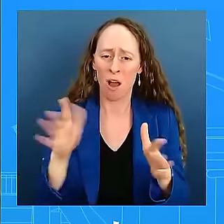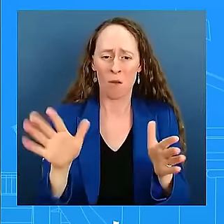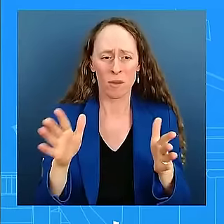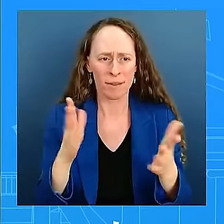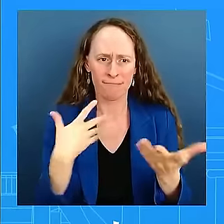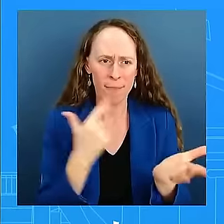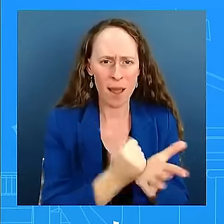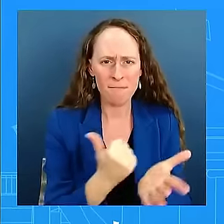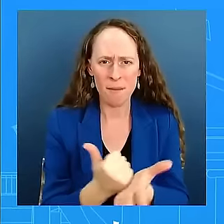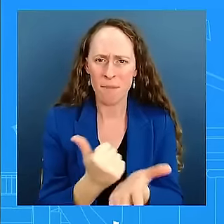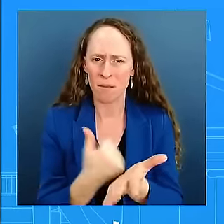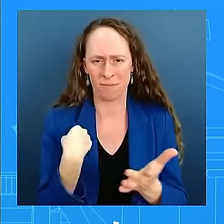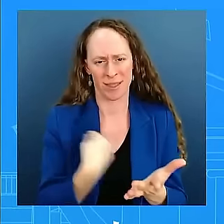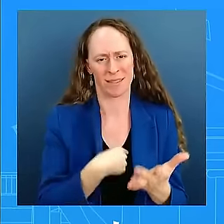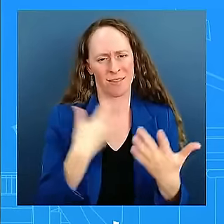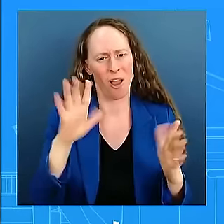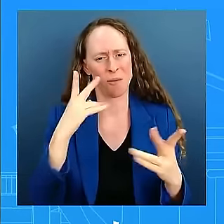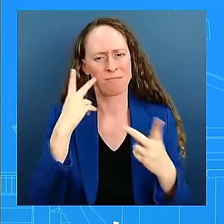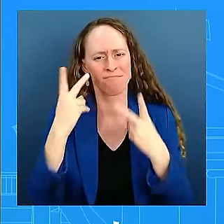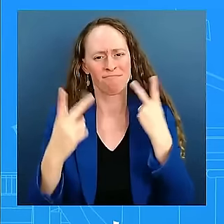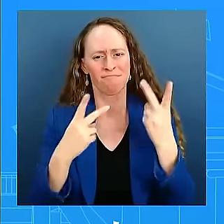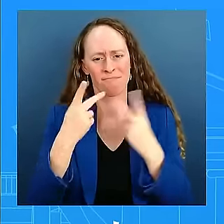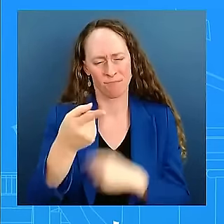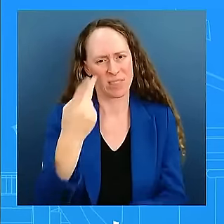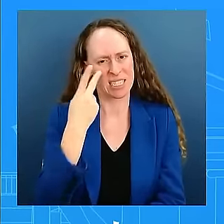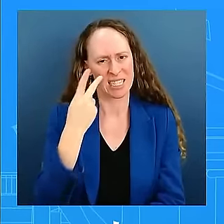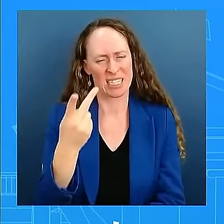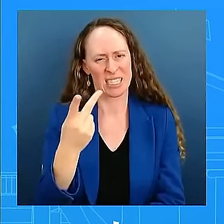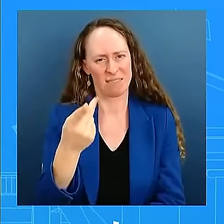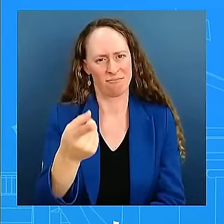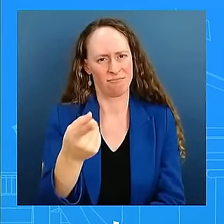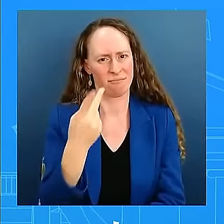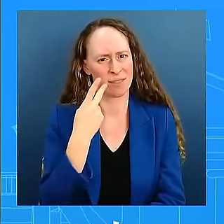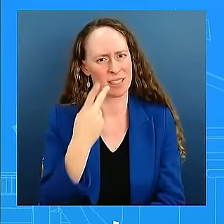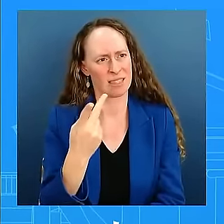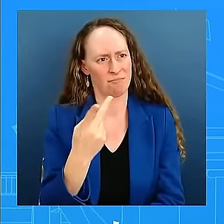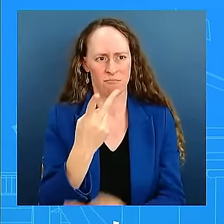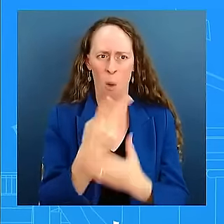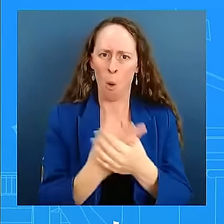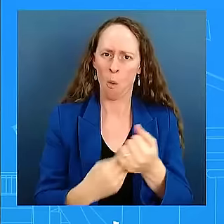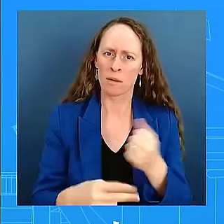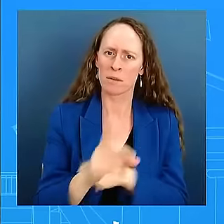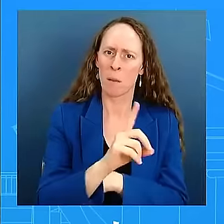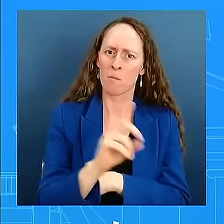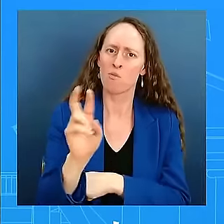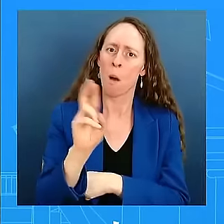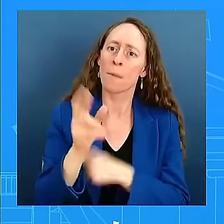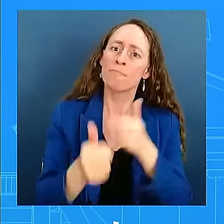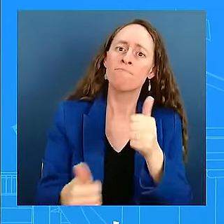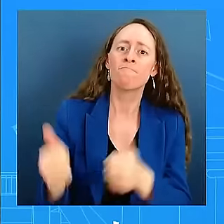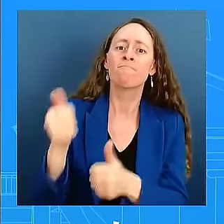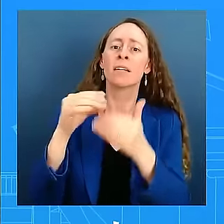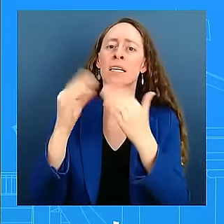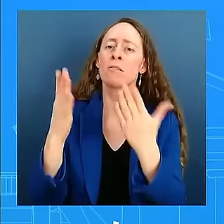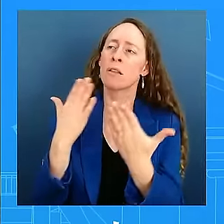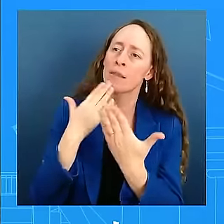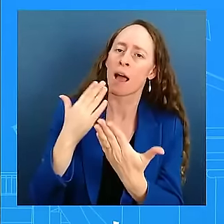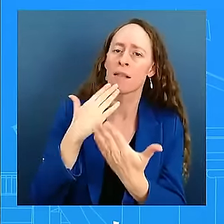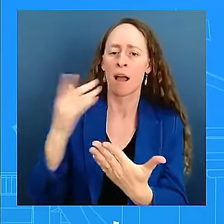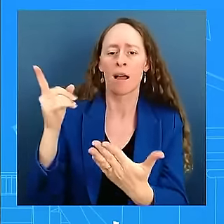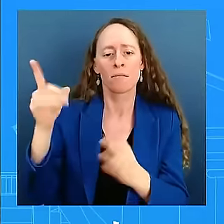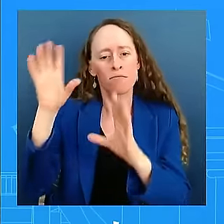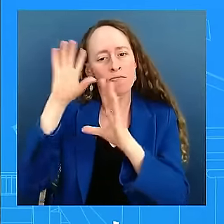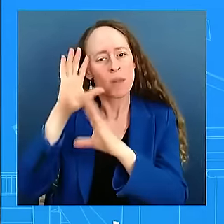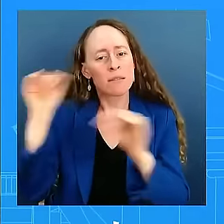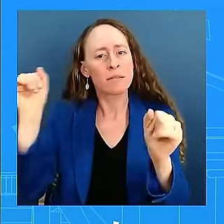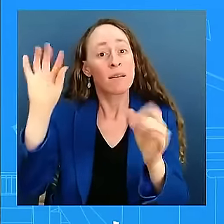elected officials on both sides of the aisle. They're very thankful for what the federal government has done and continues to do. But